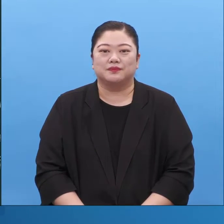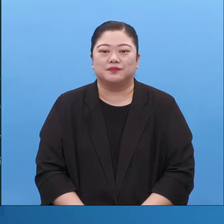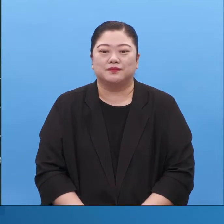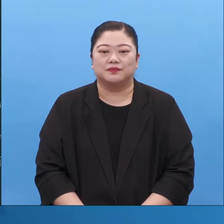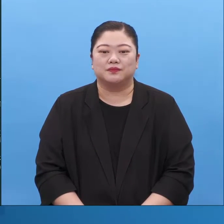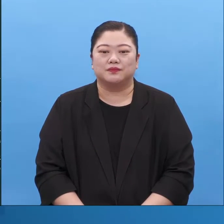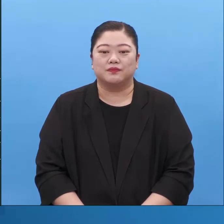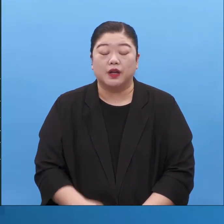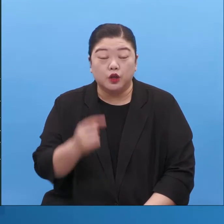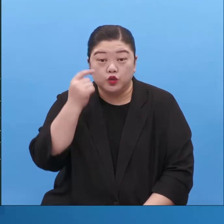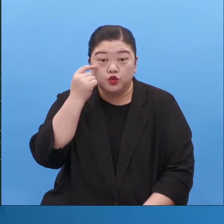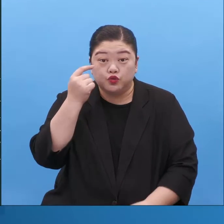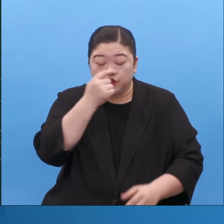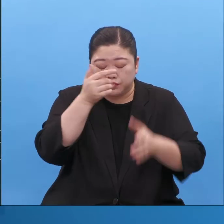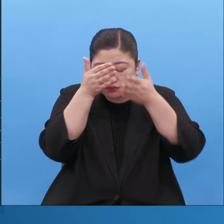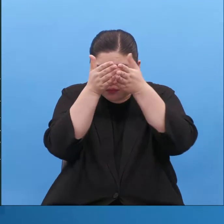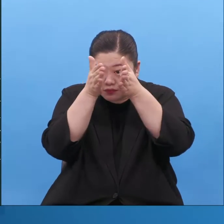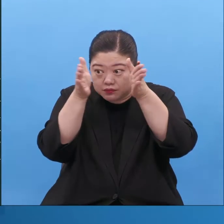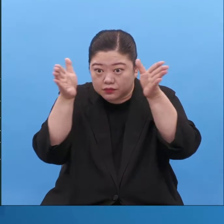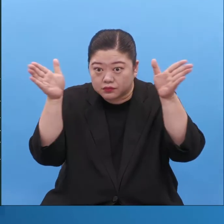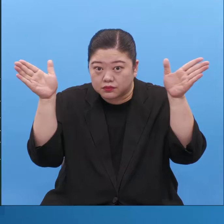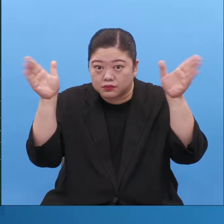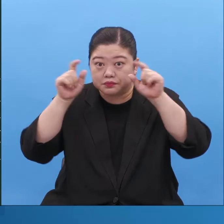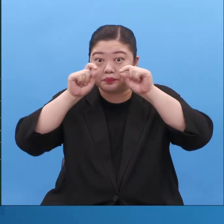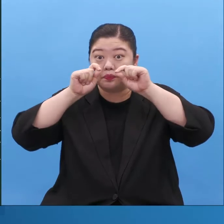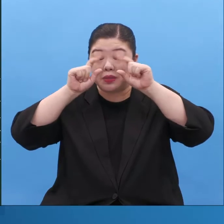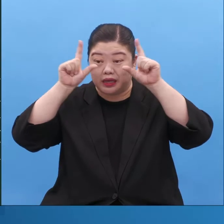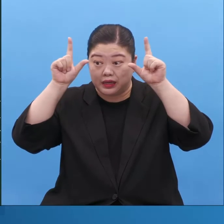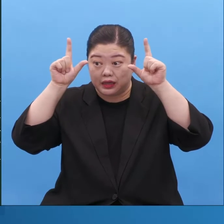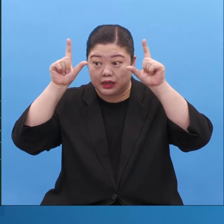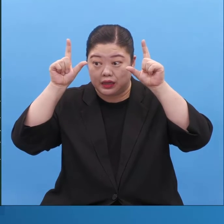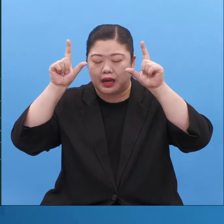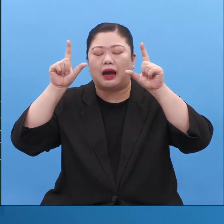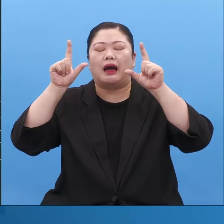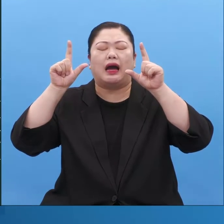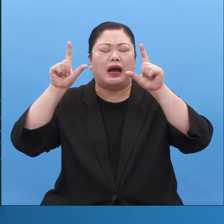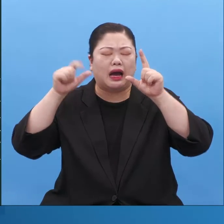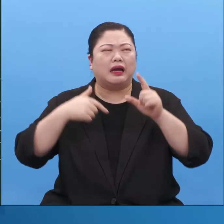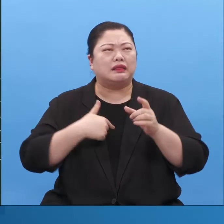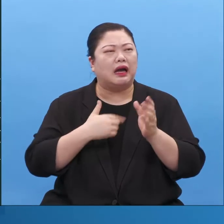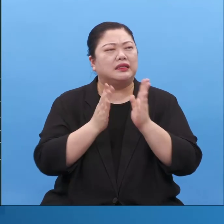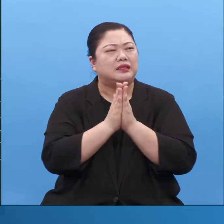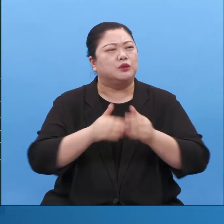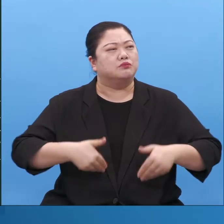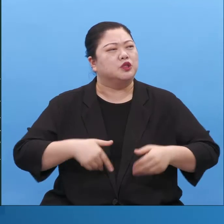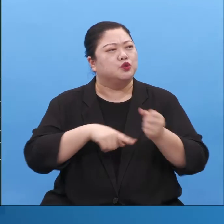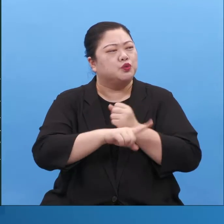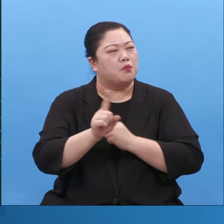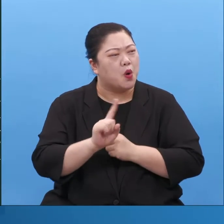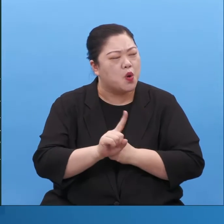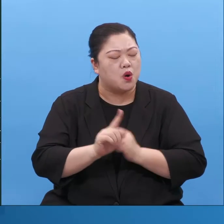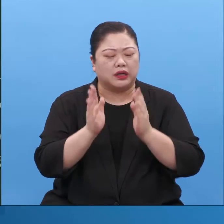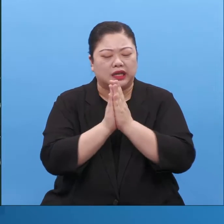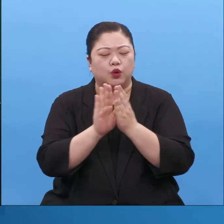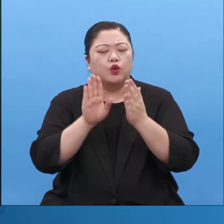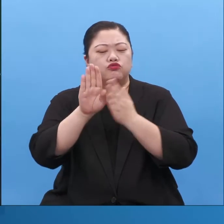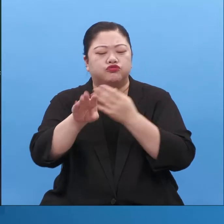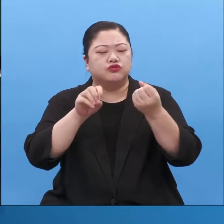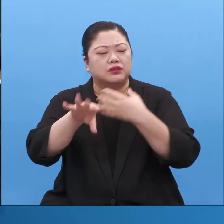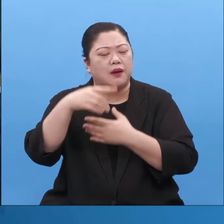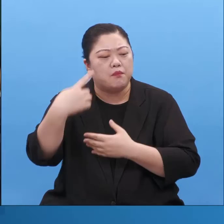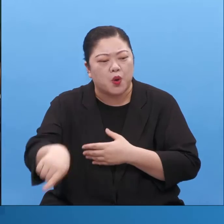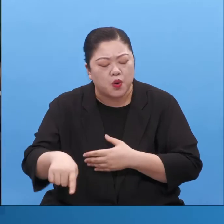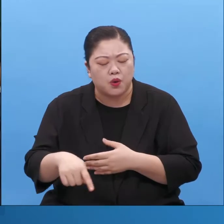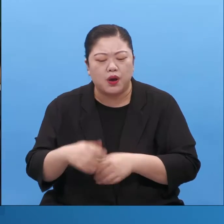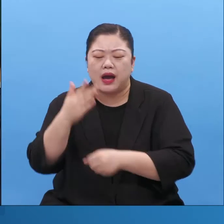And if you know this you know why you must pray. Because if you know this you know why you must pray. Because phenomenal things are taking place when you pray.